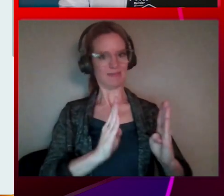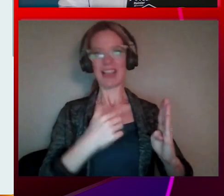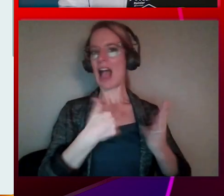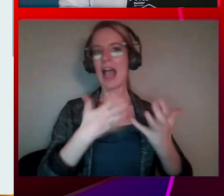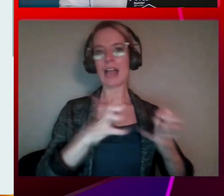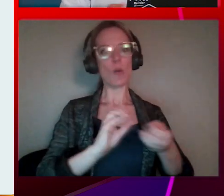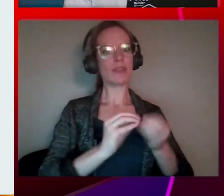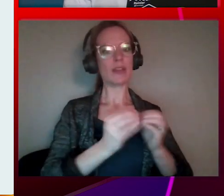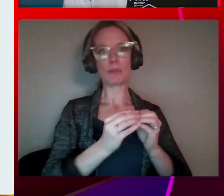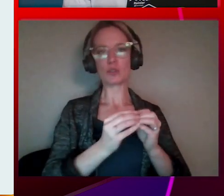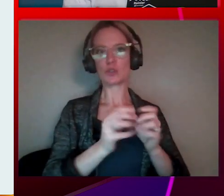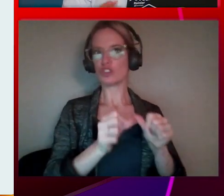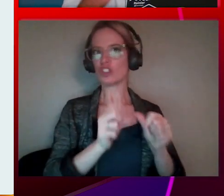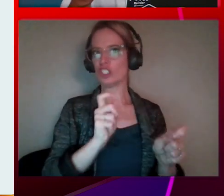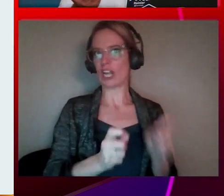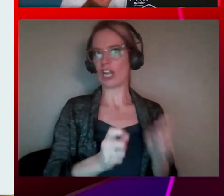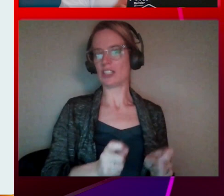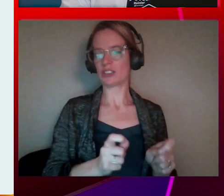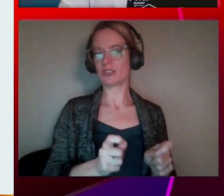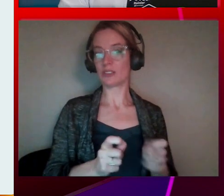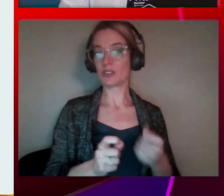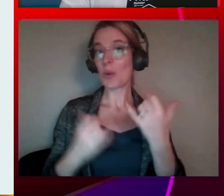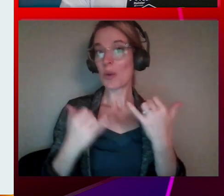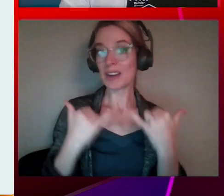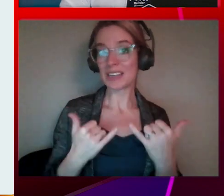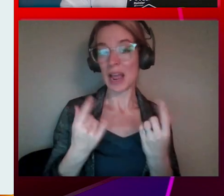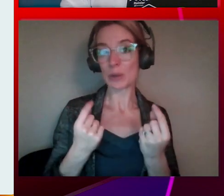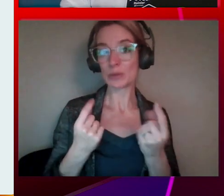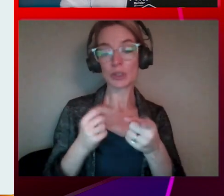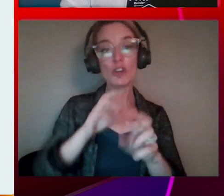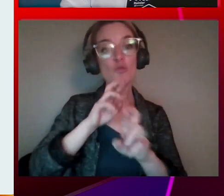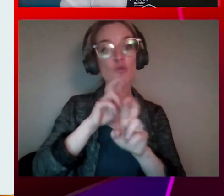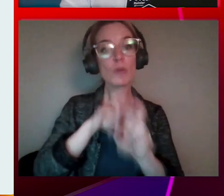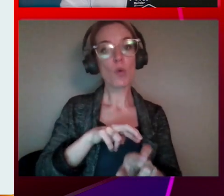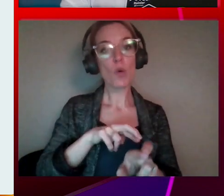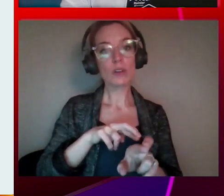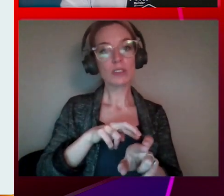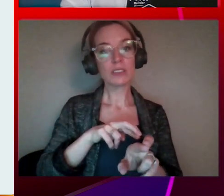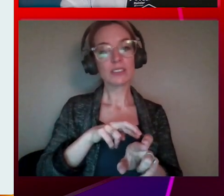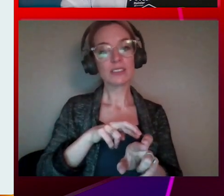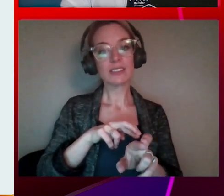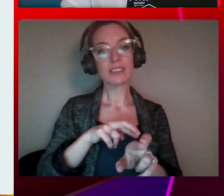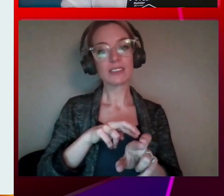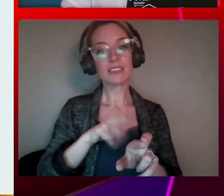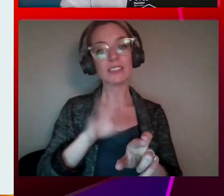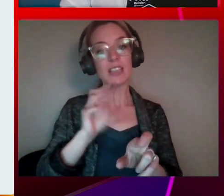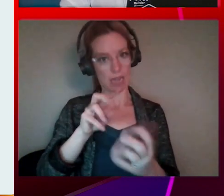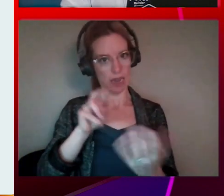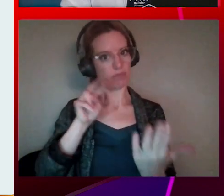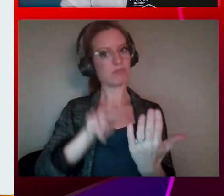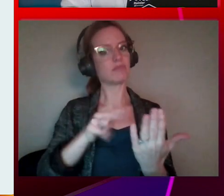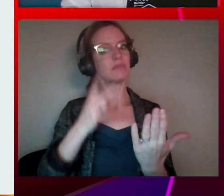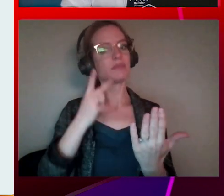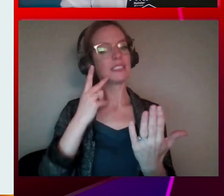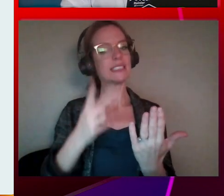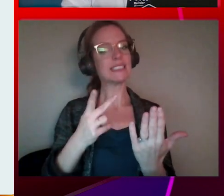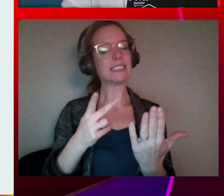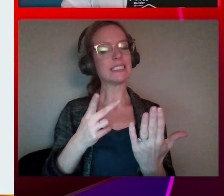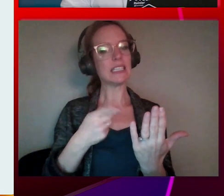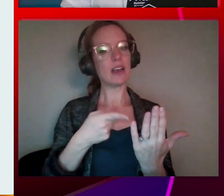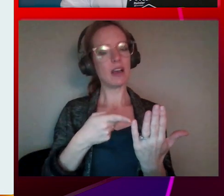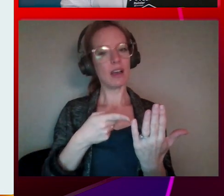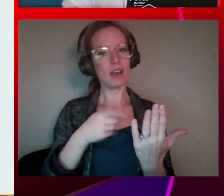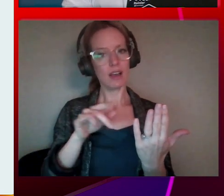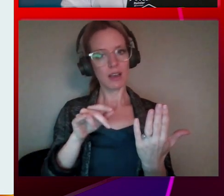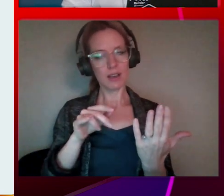now you're able to navigate to this report sheet. And what this is allowing me to do is like, OK, this is the version of